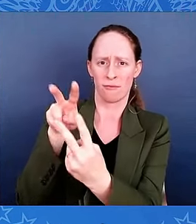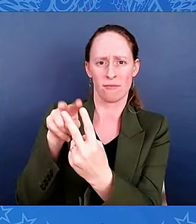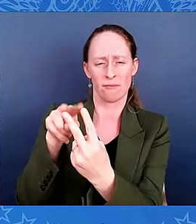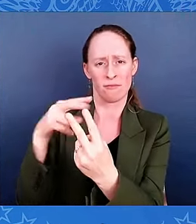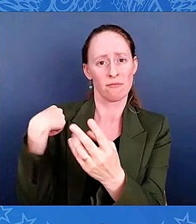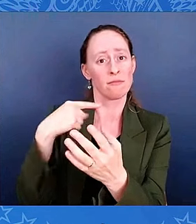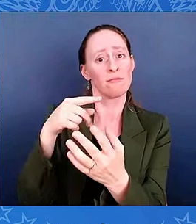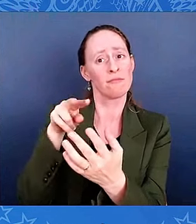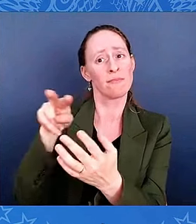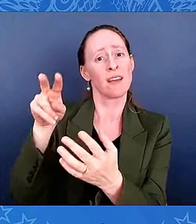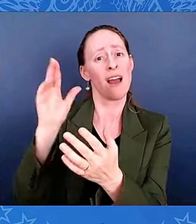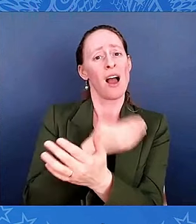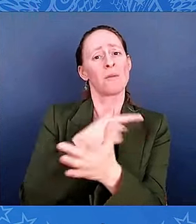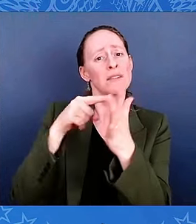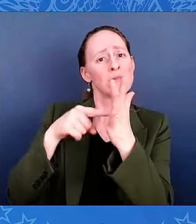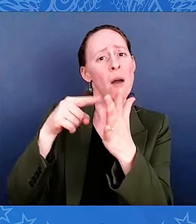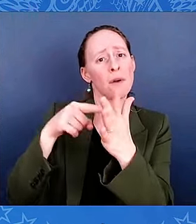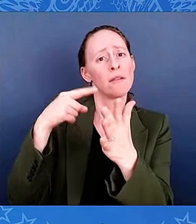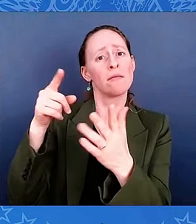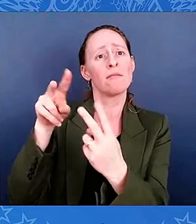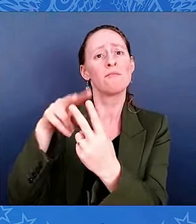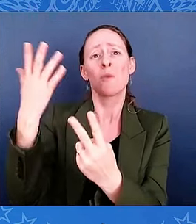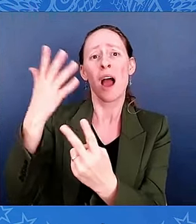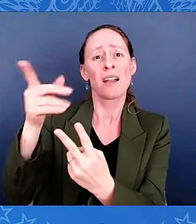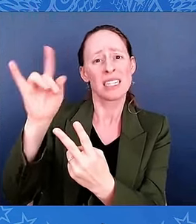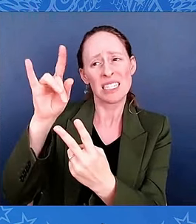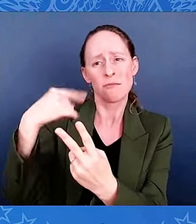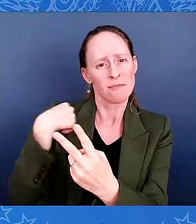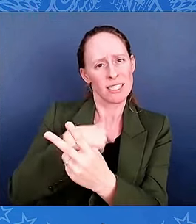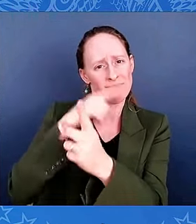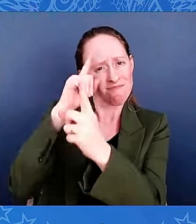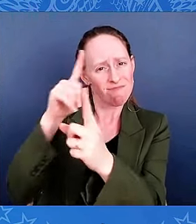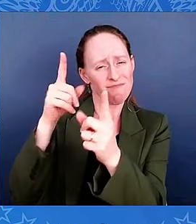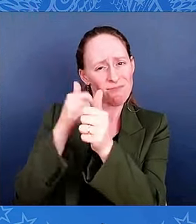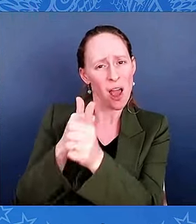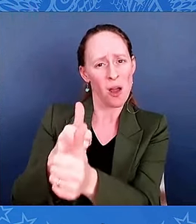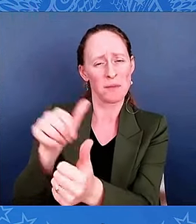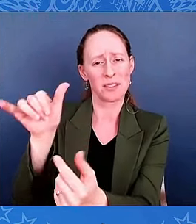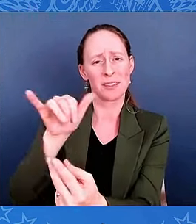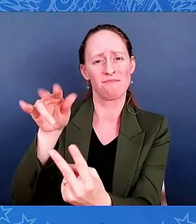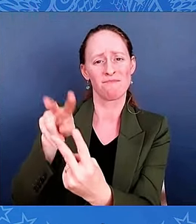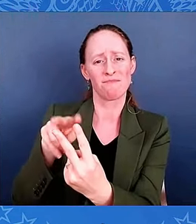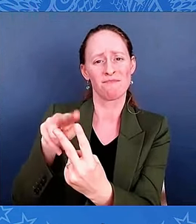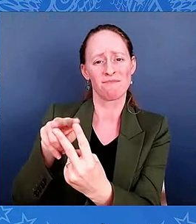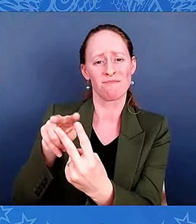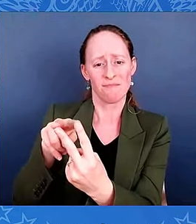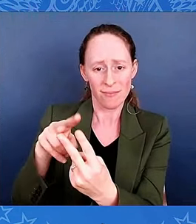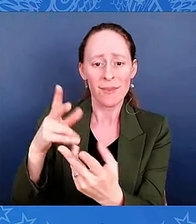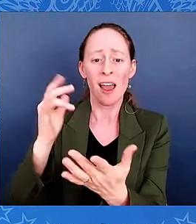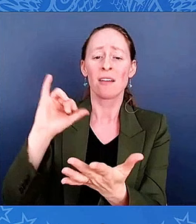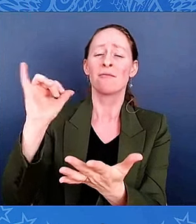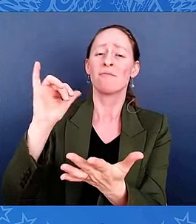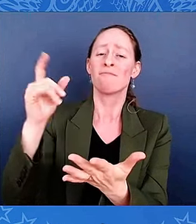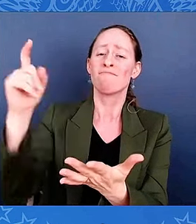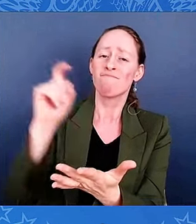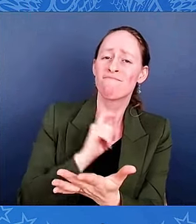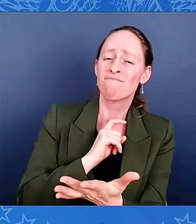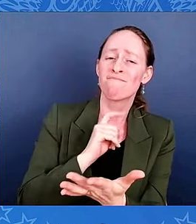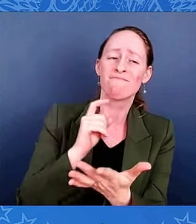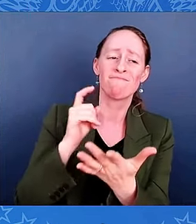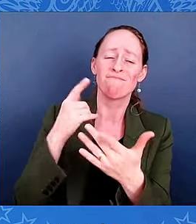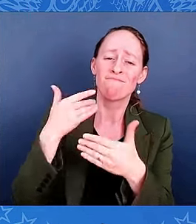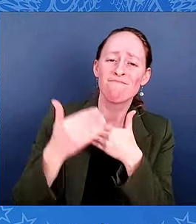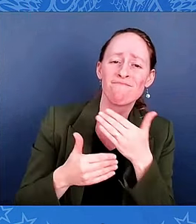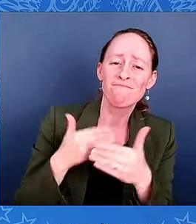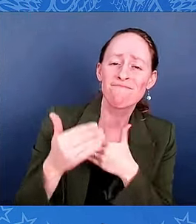in our world. Grant us grace, O Lord, to meet all the challenges that will come our way and